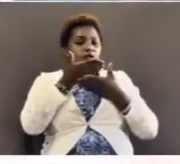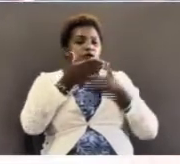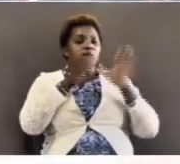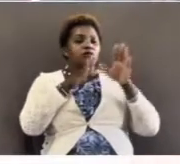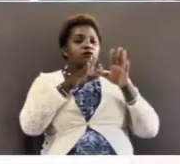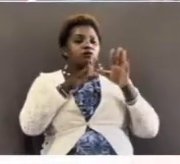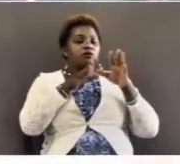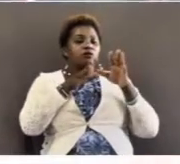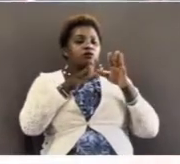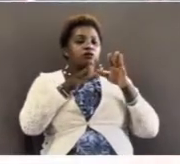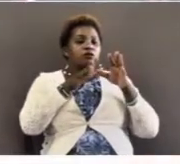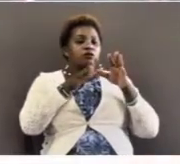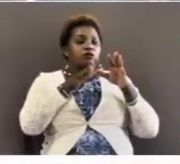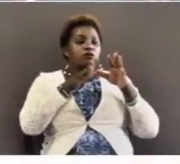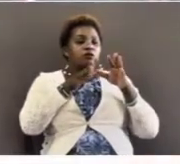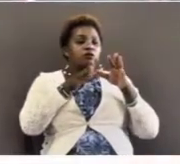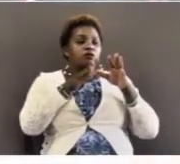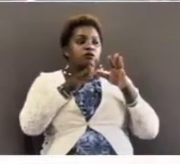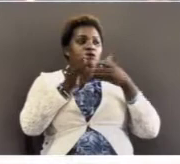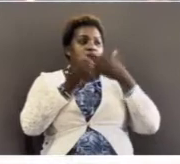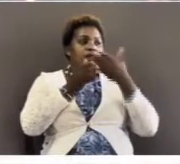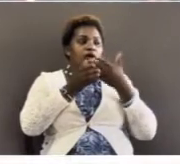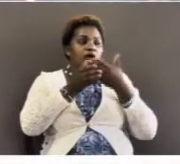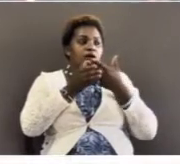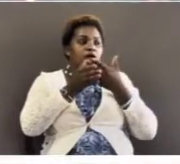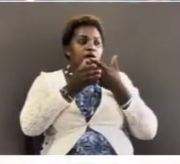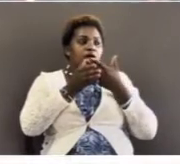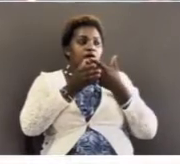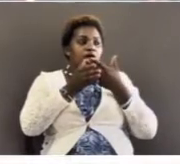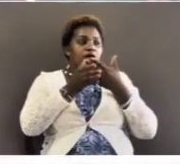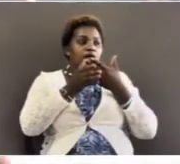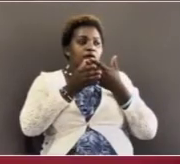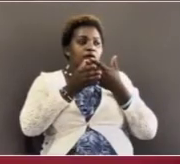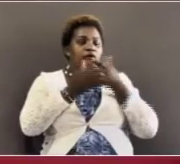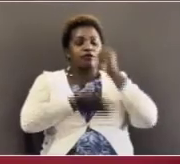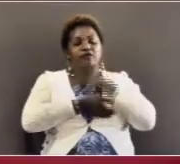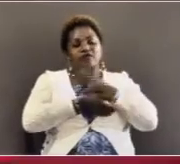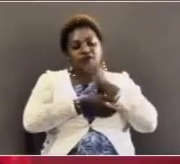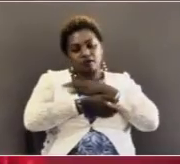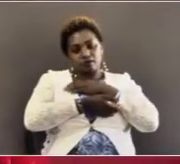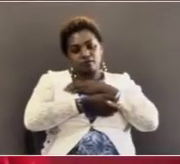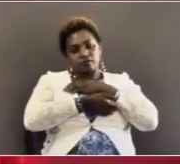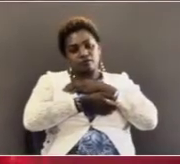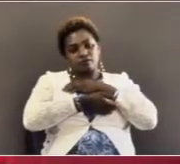your call he will answer your fears